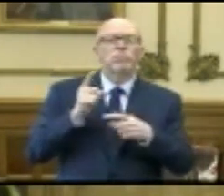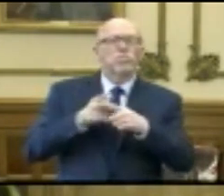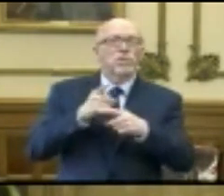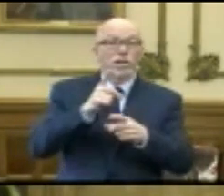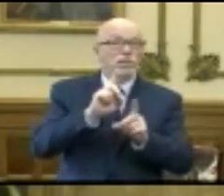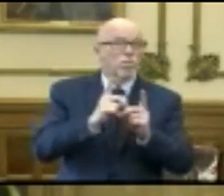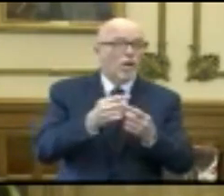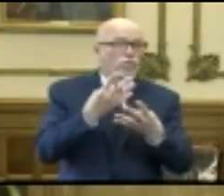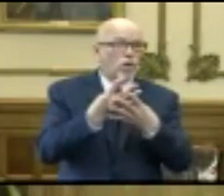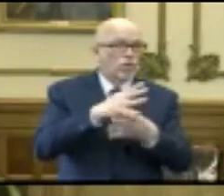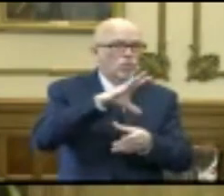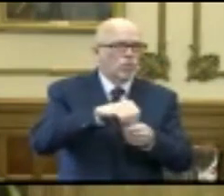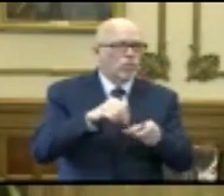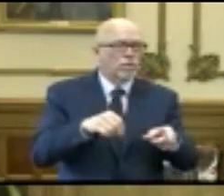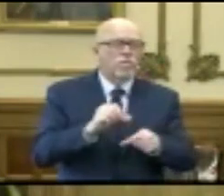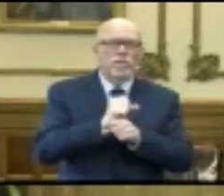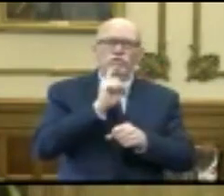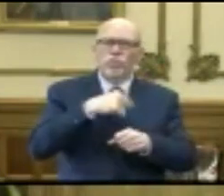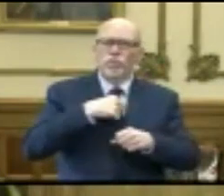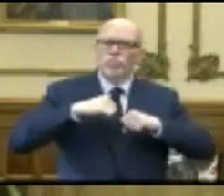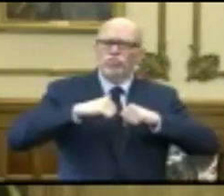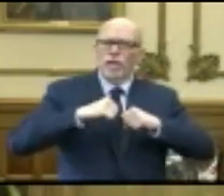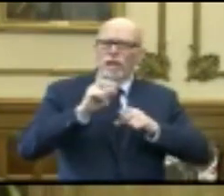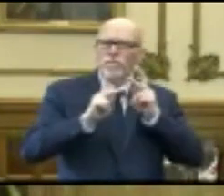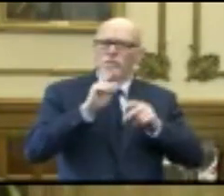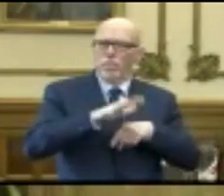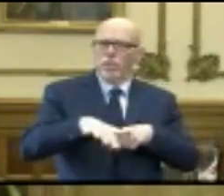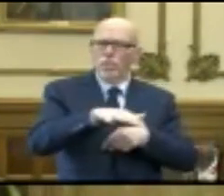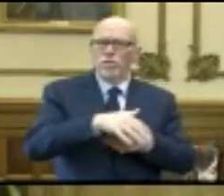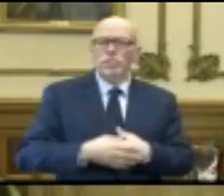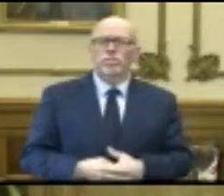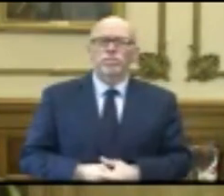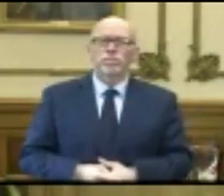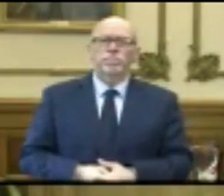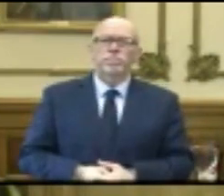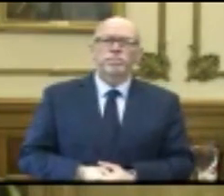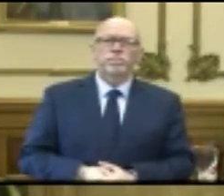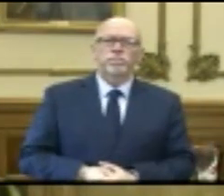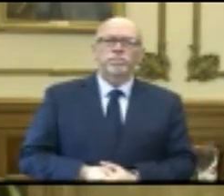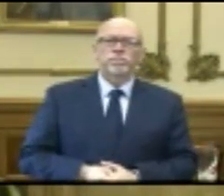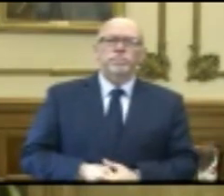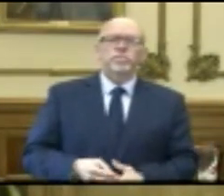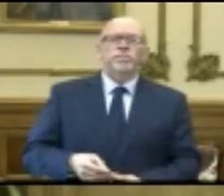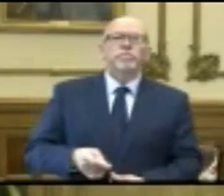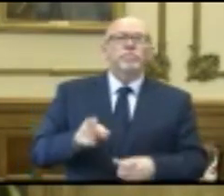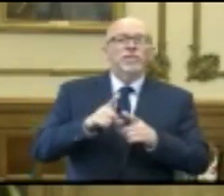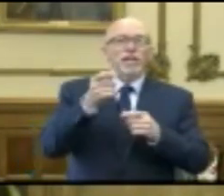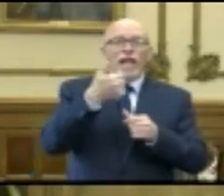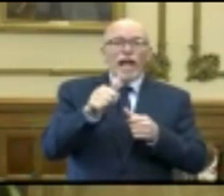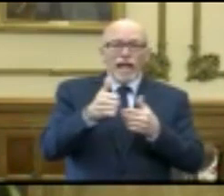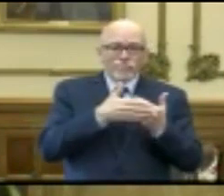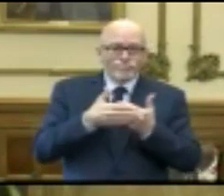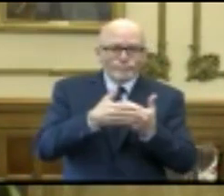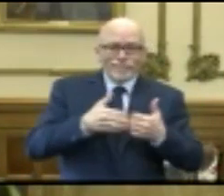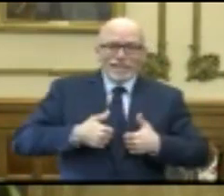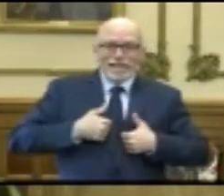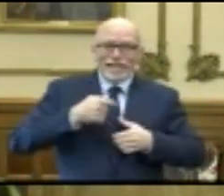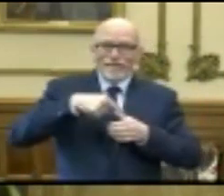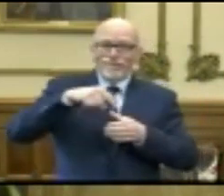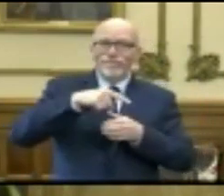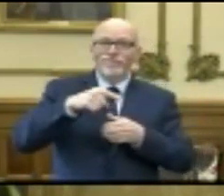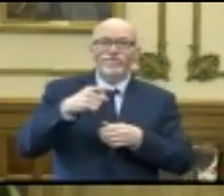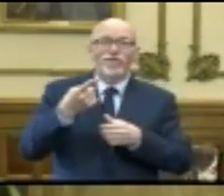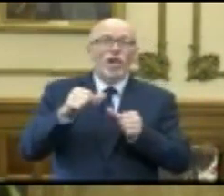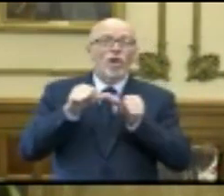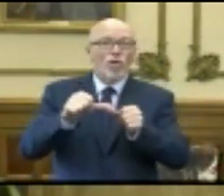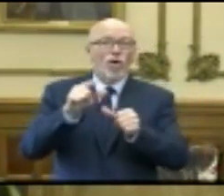Corrections, to make sure that we can protect these individuals. As with any congregate setting, long-term care facilities continue to